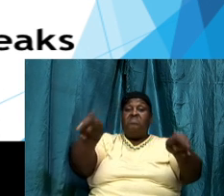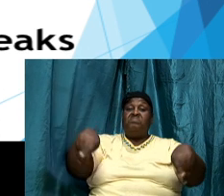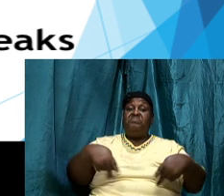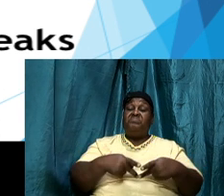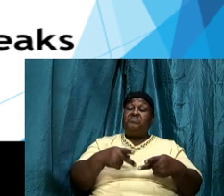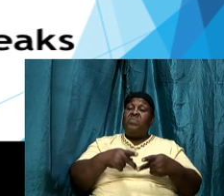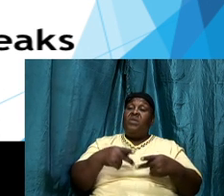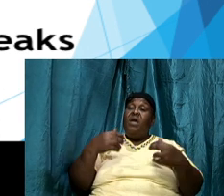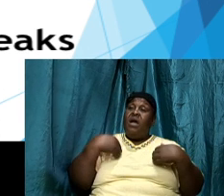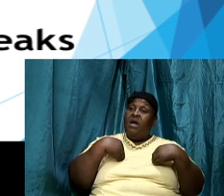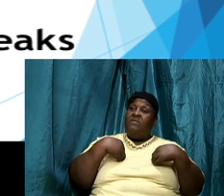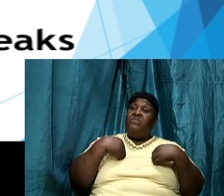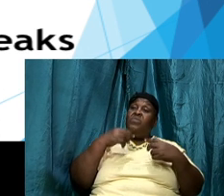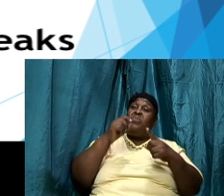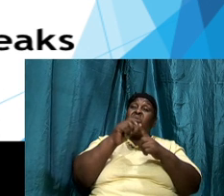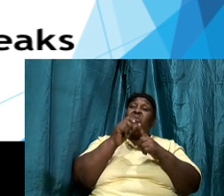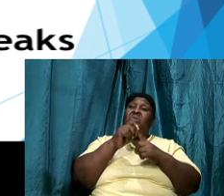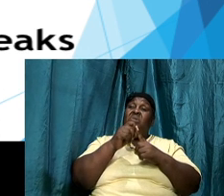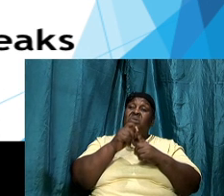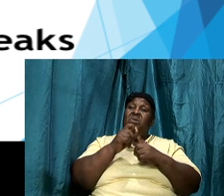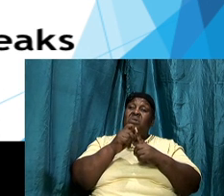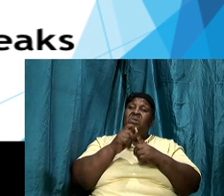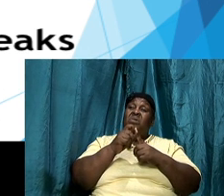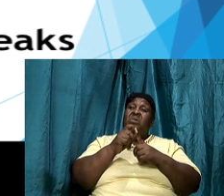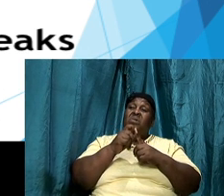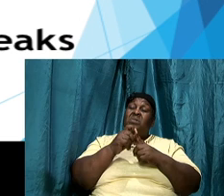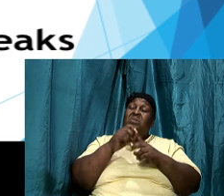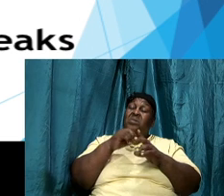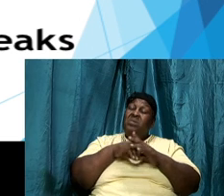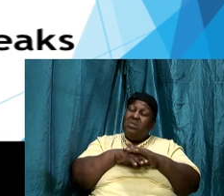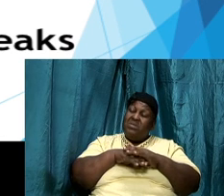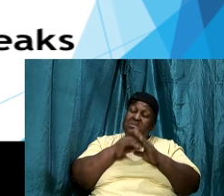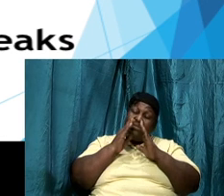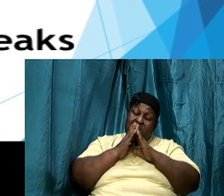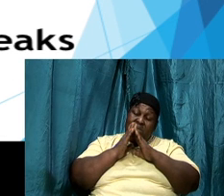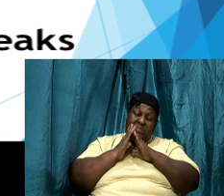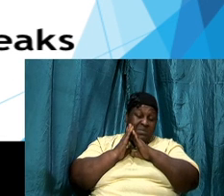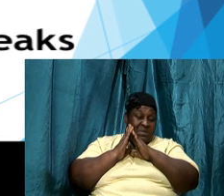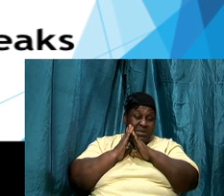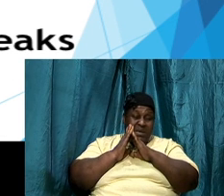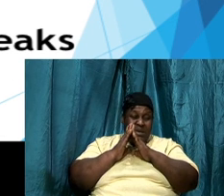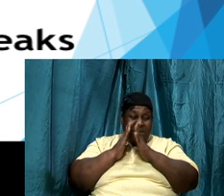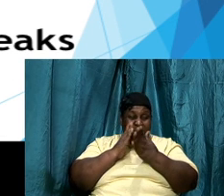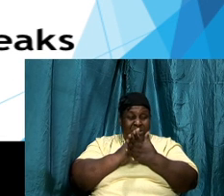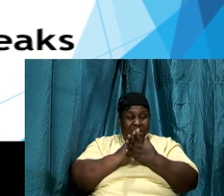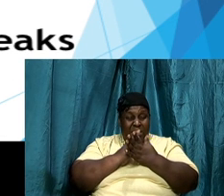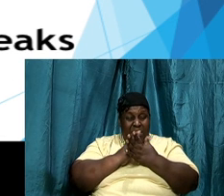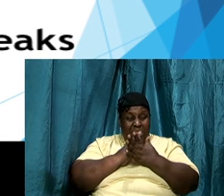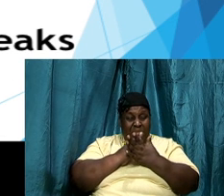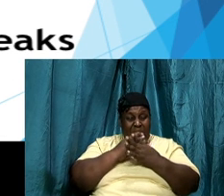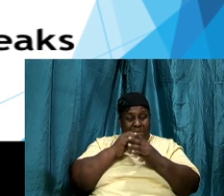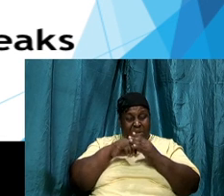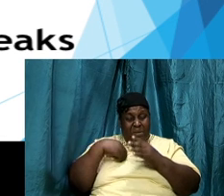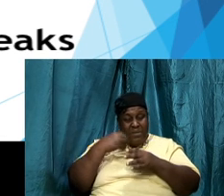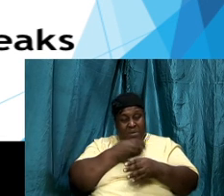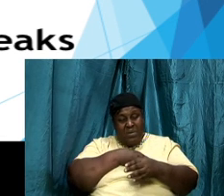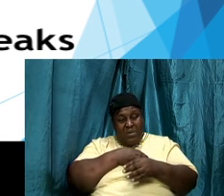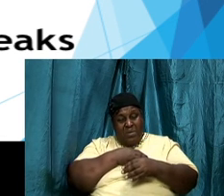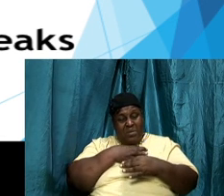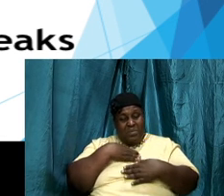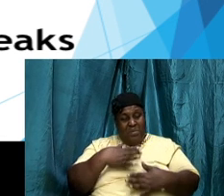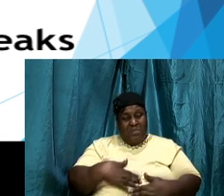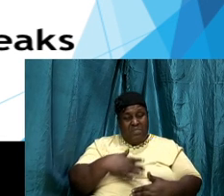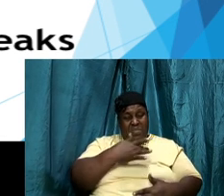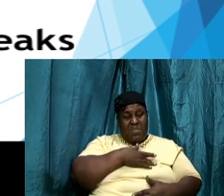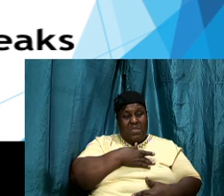word seeping into our system and becoming one with us and God will then be able